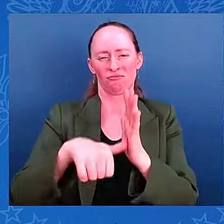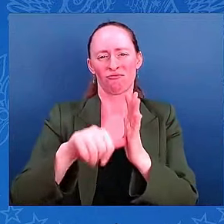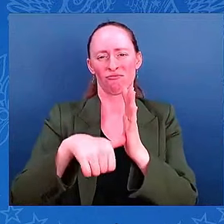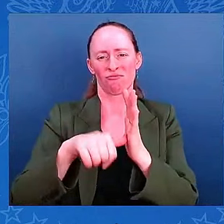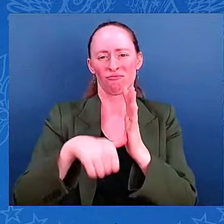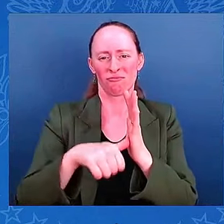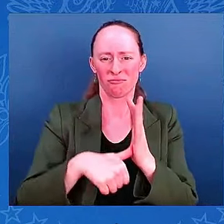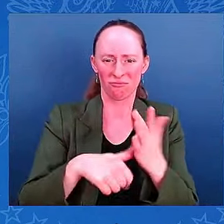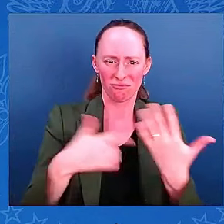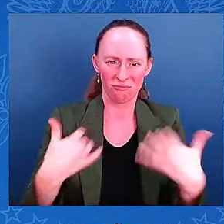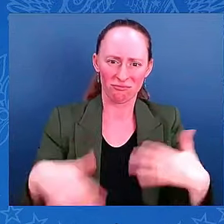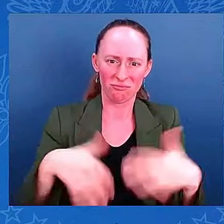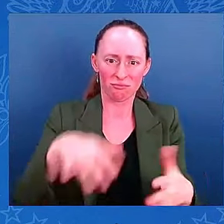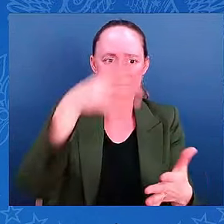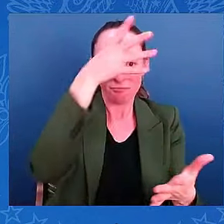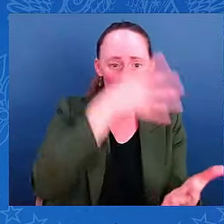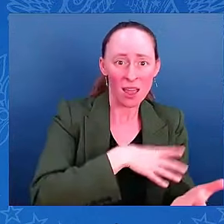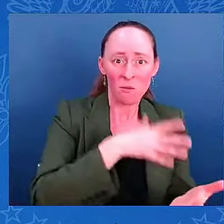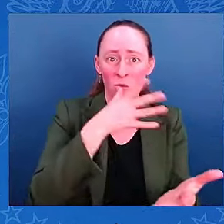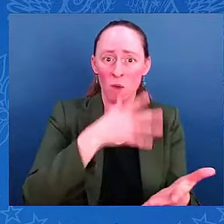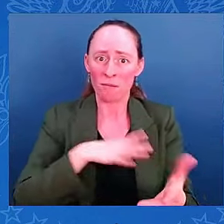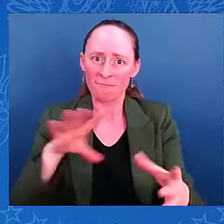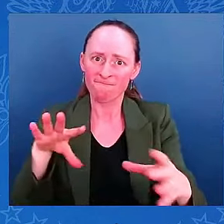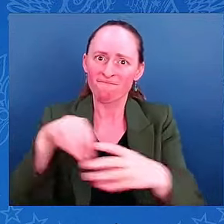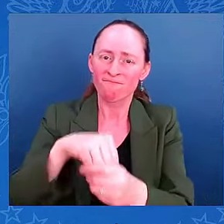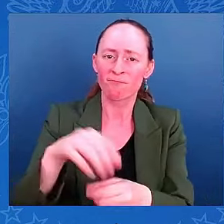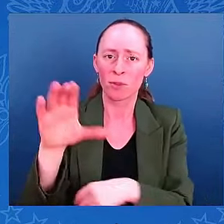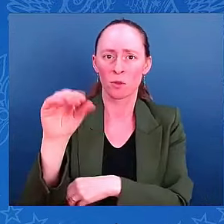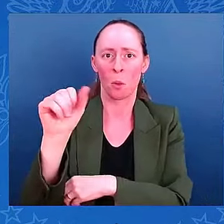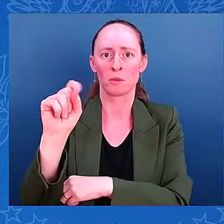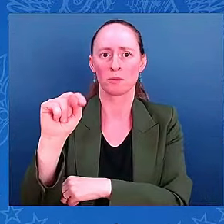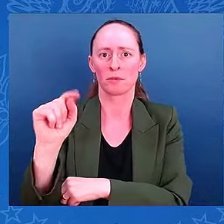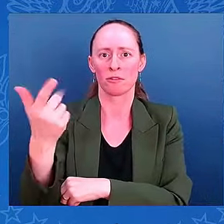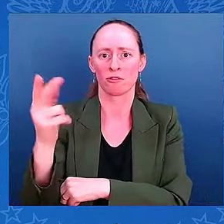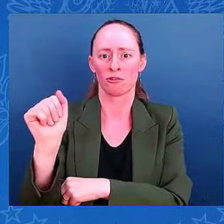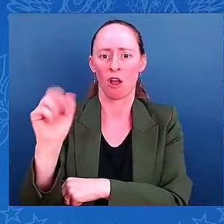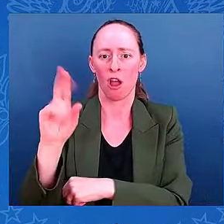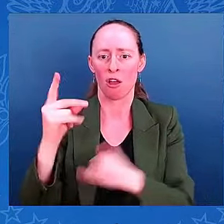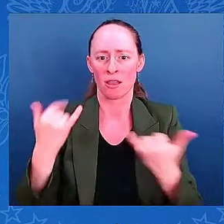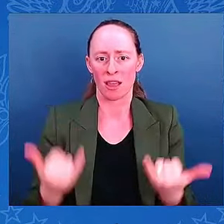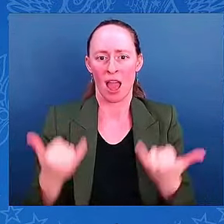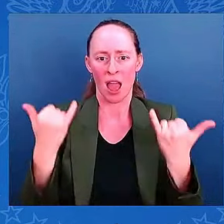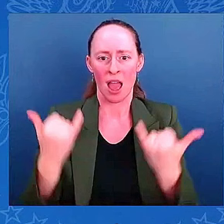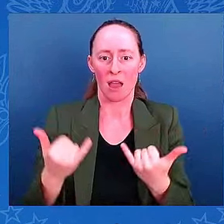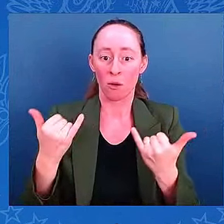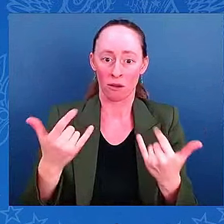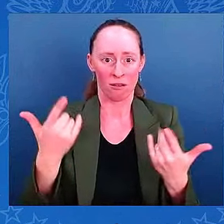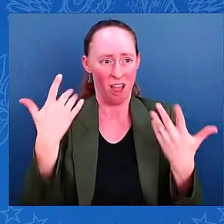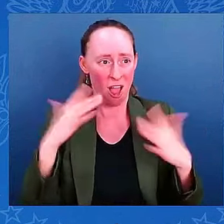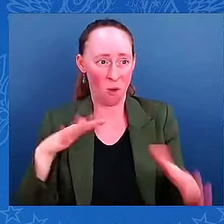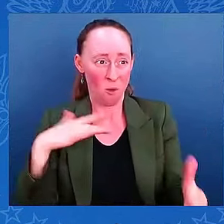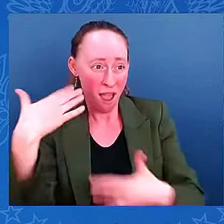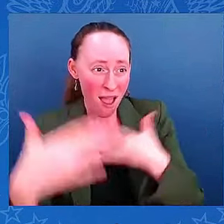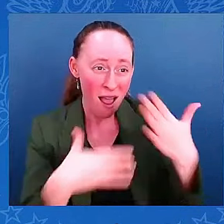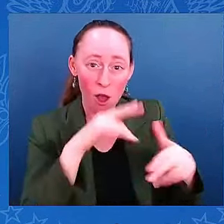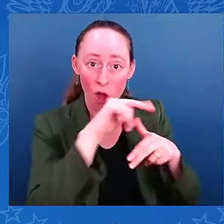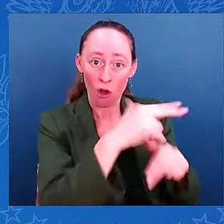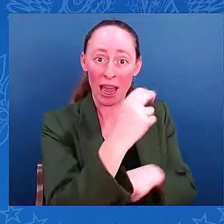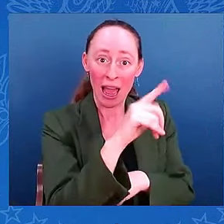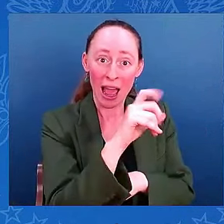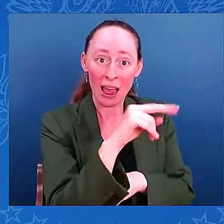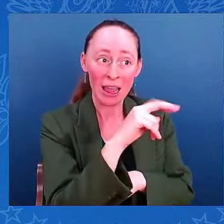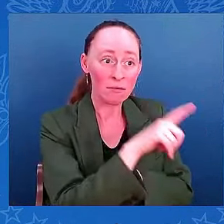response to Hurricane Irvine, and now this. And your emphasis on the importance of the Port in Tampa